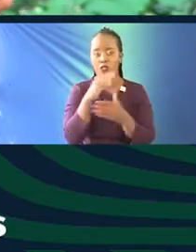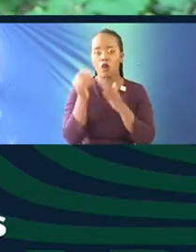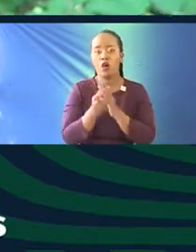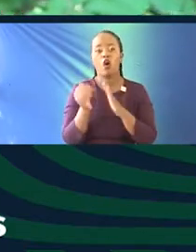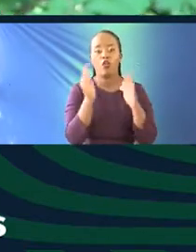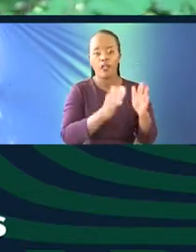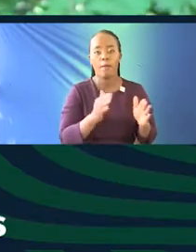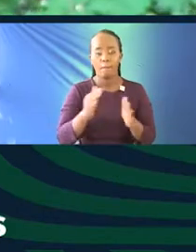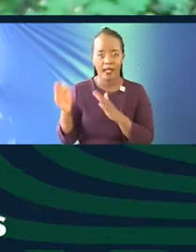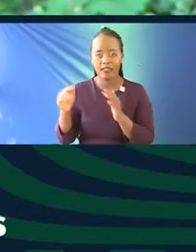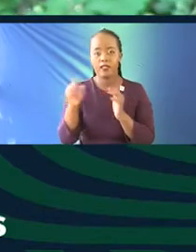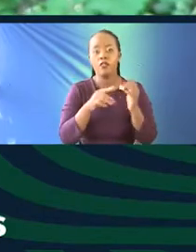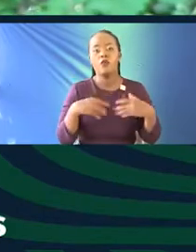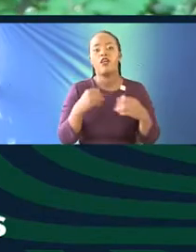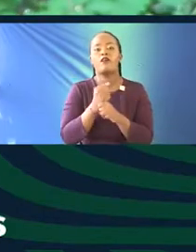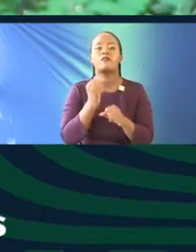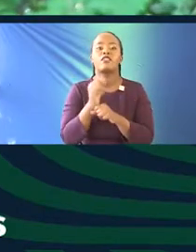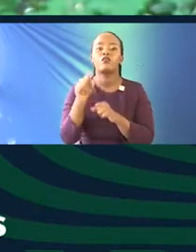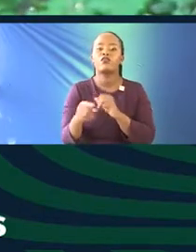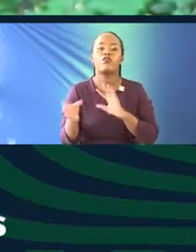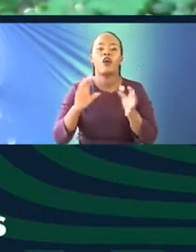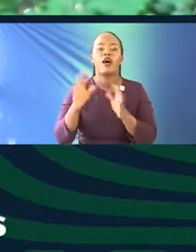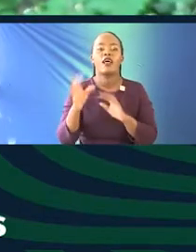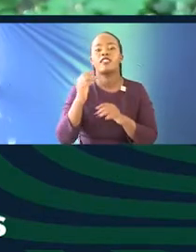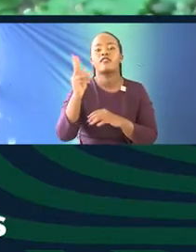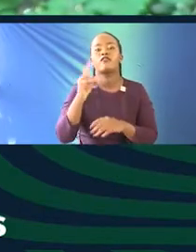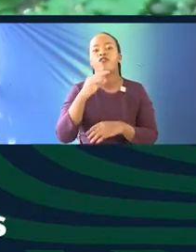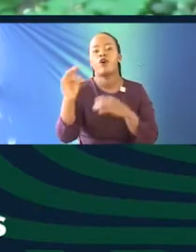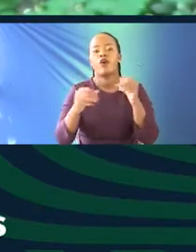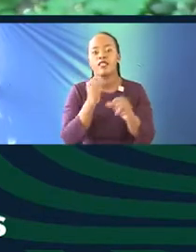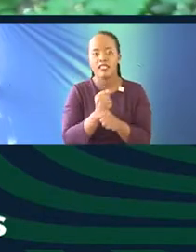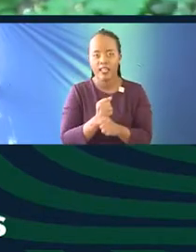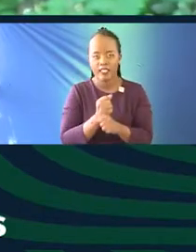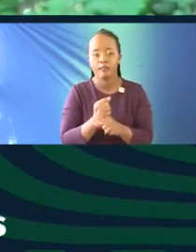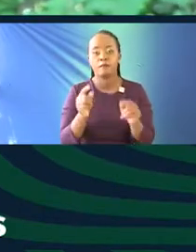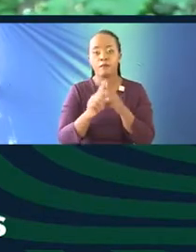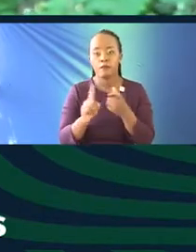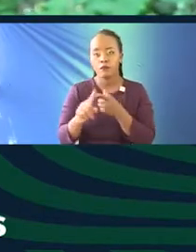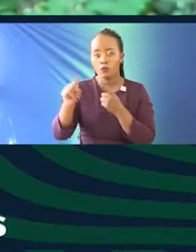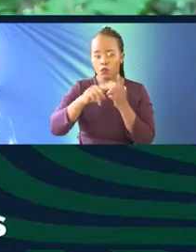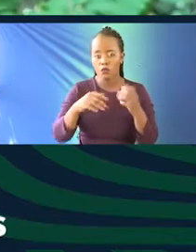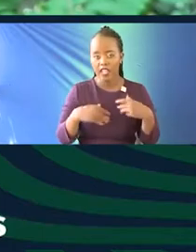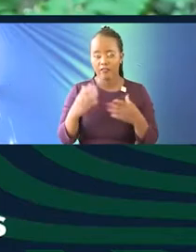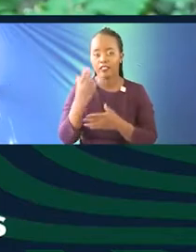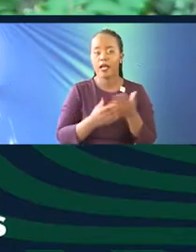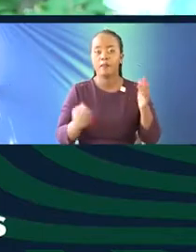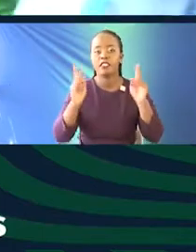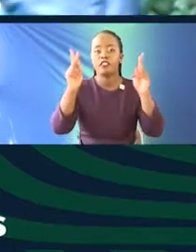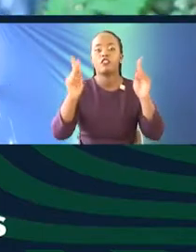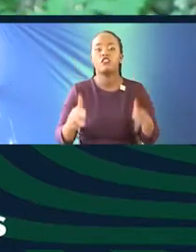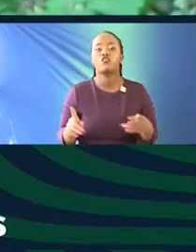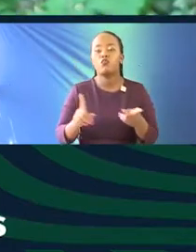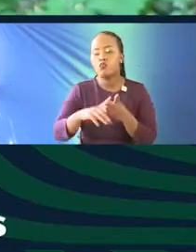And remember, we've been actually doing this for at least four years formally. We have retail outlets outlets in Kisumu, Mombasa,